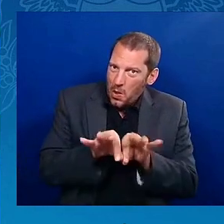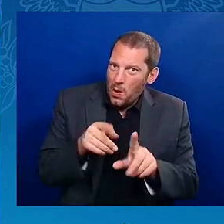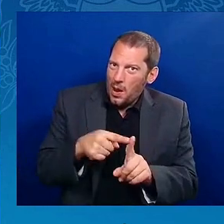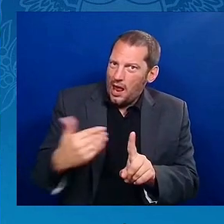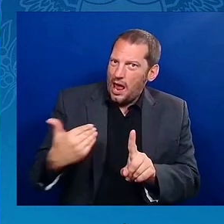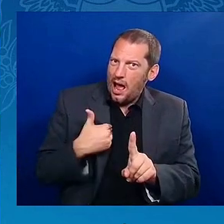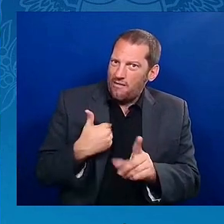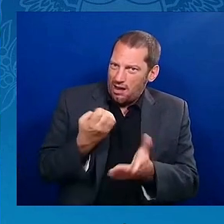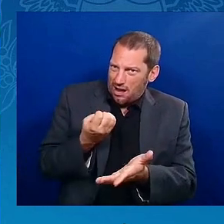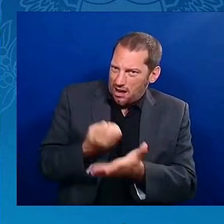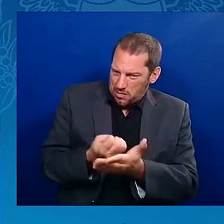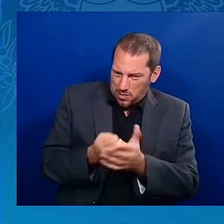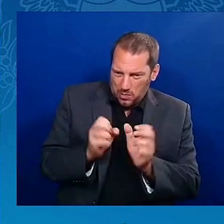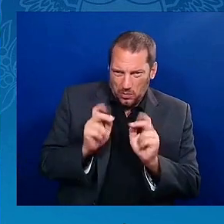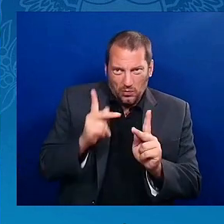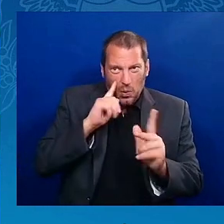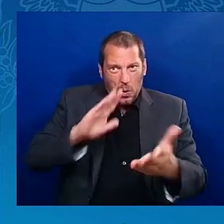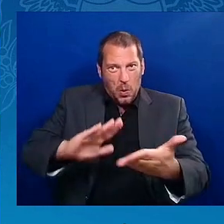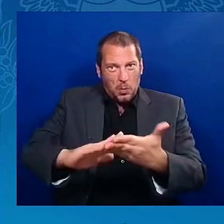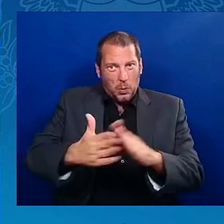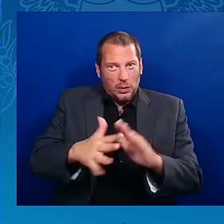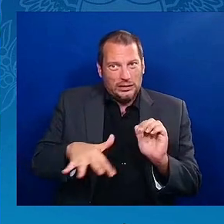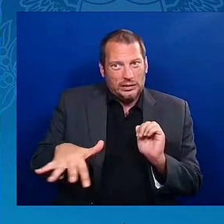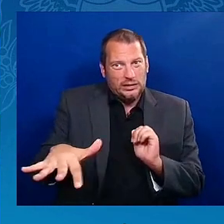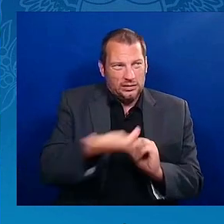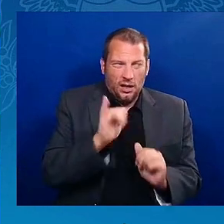doing this tour. Thank you.